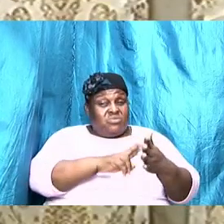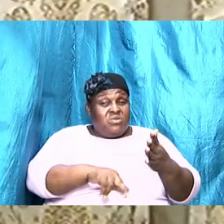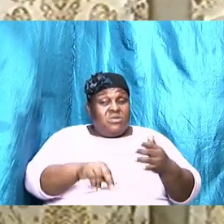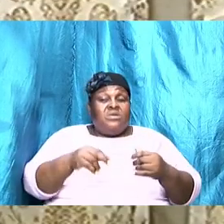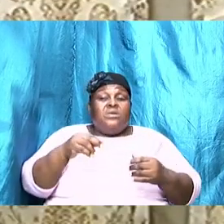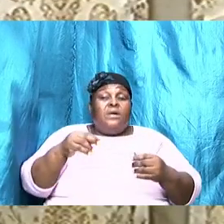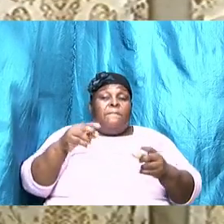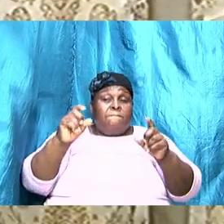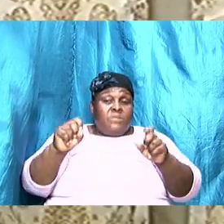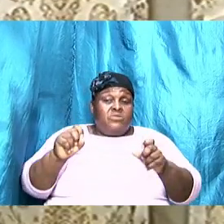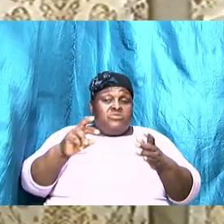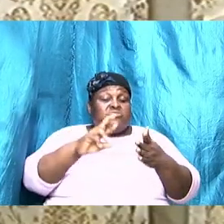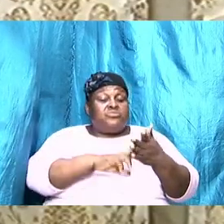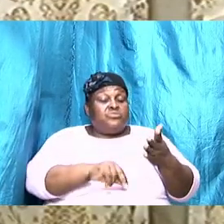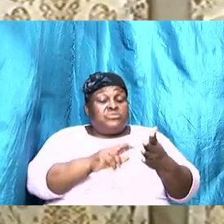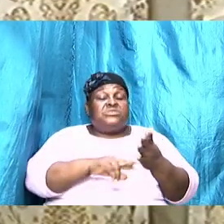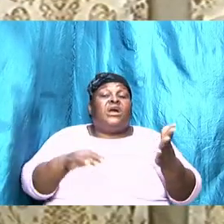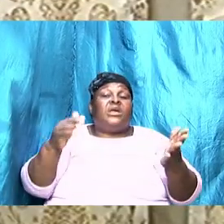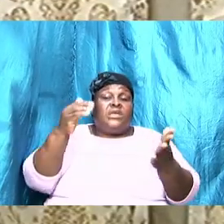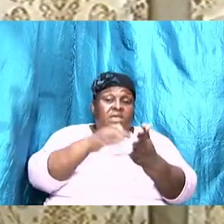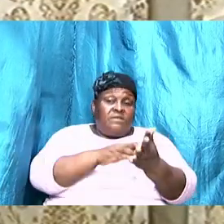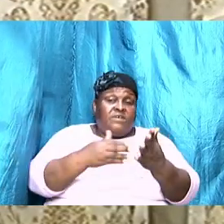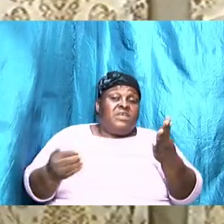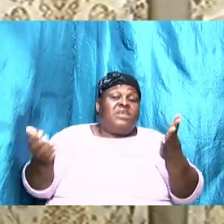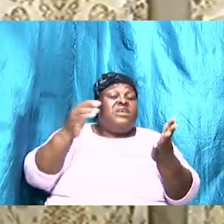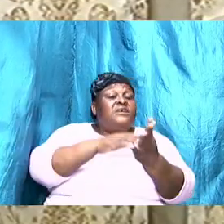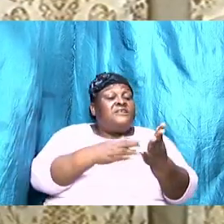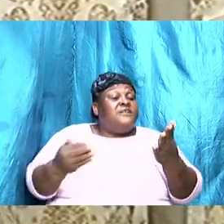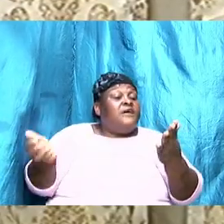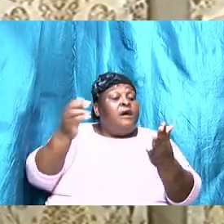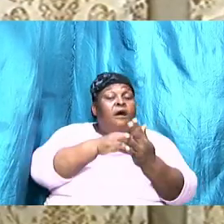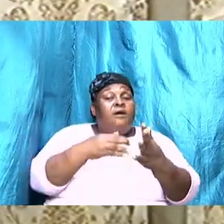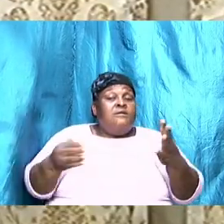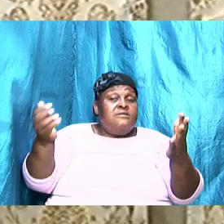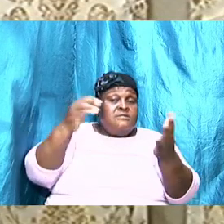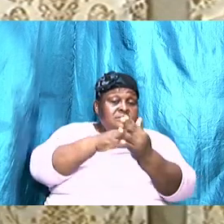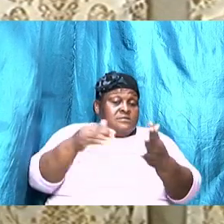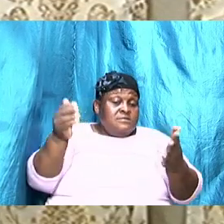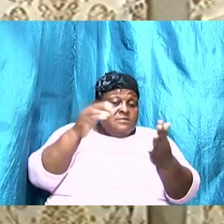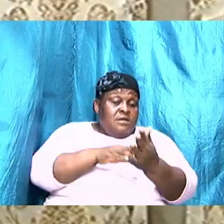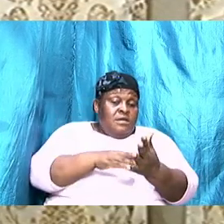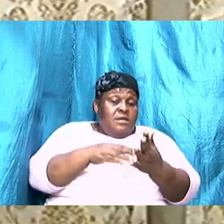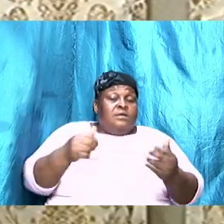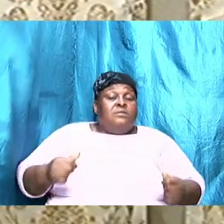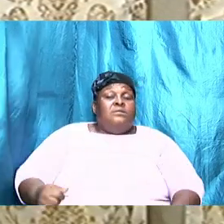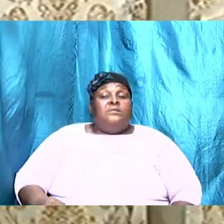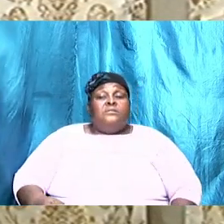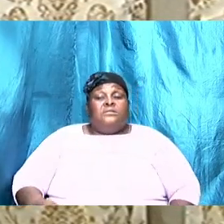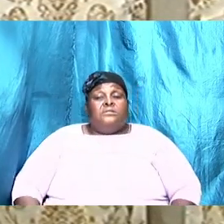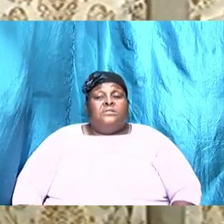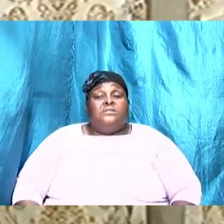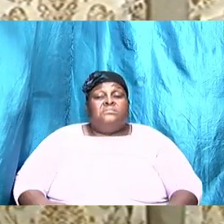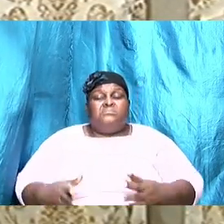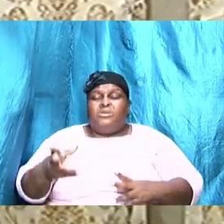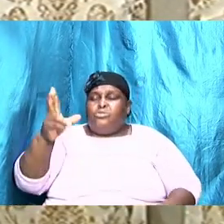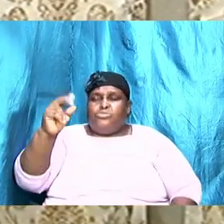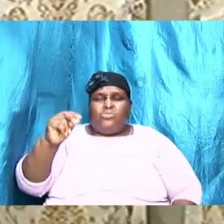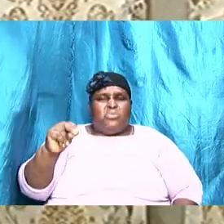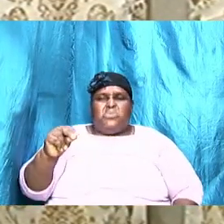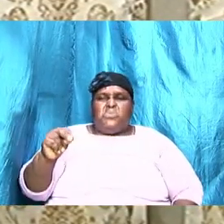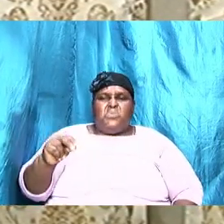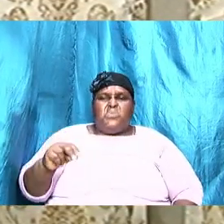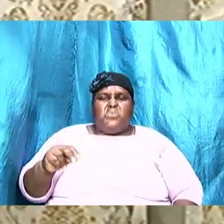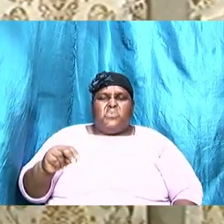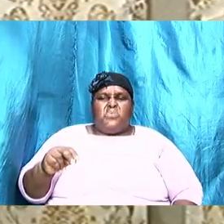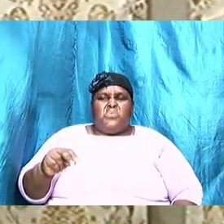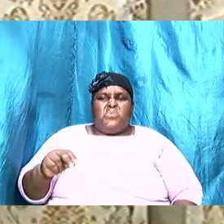again over and over and over again and there are no exceptions